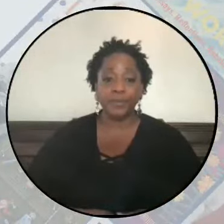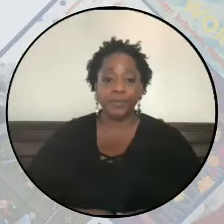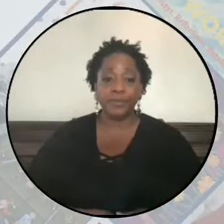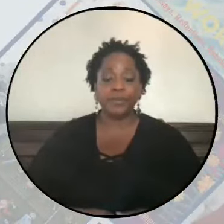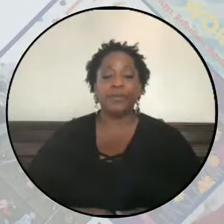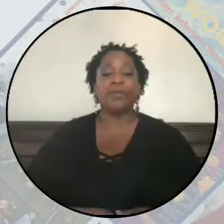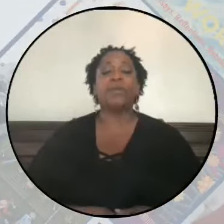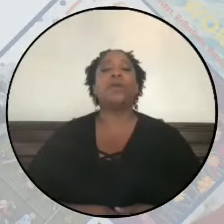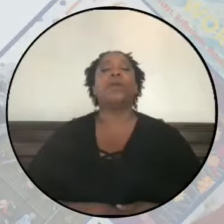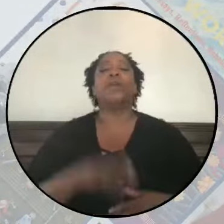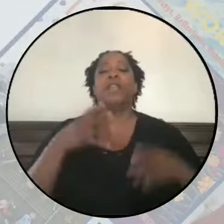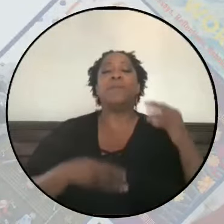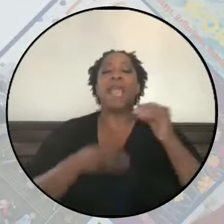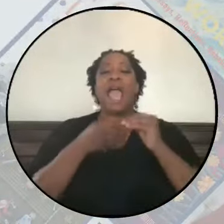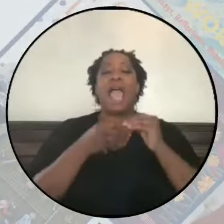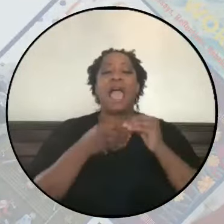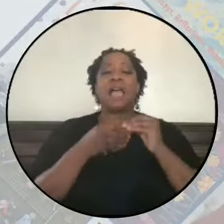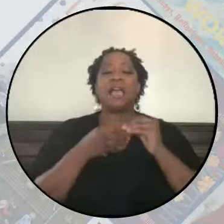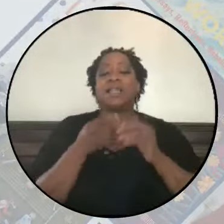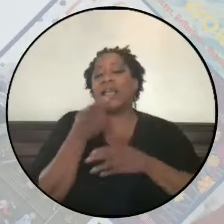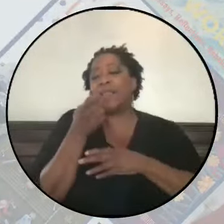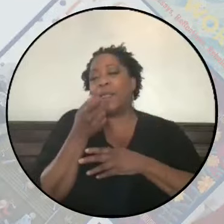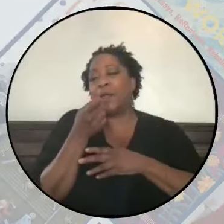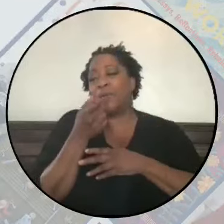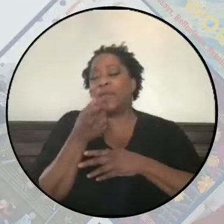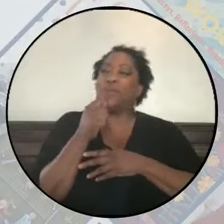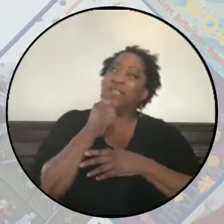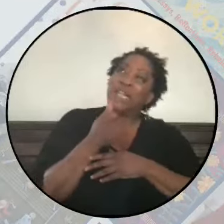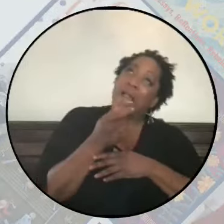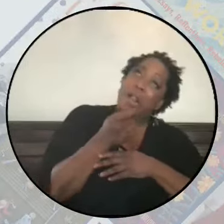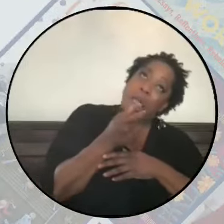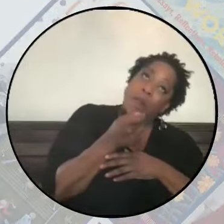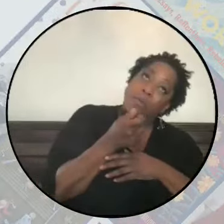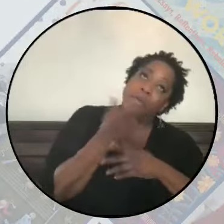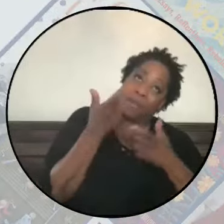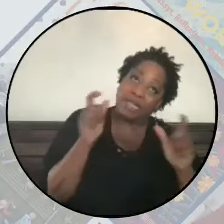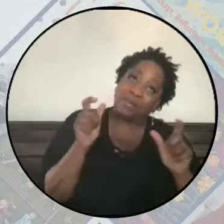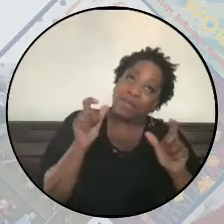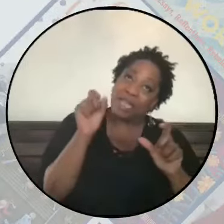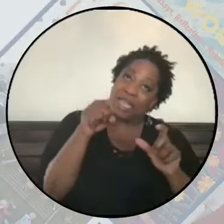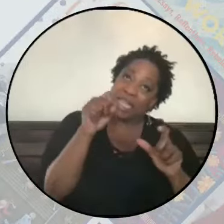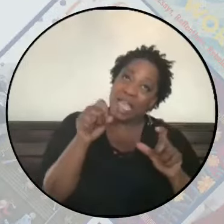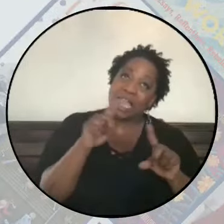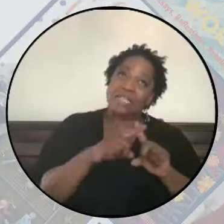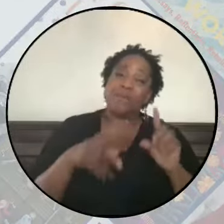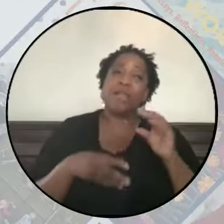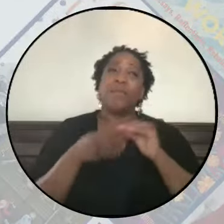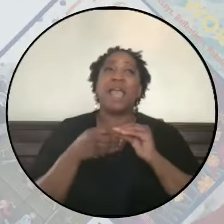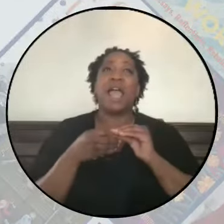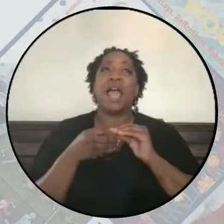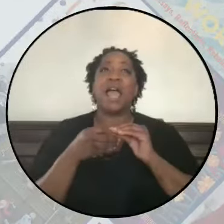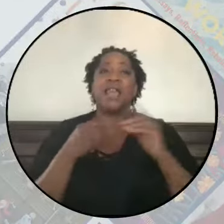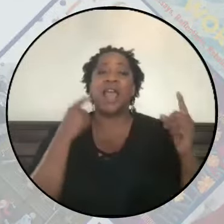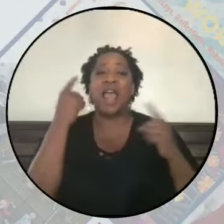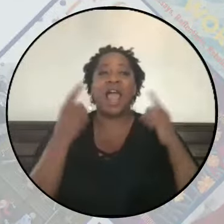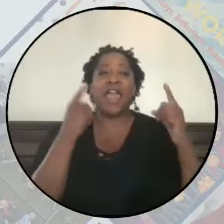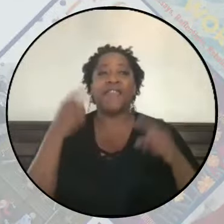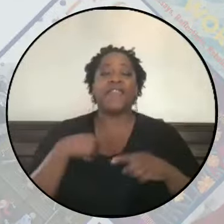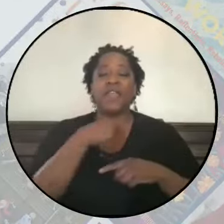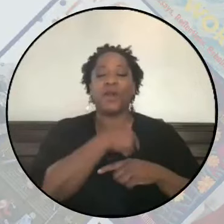May I just add a little, well, it's not a little footnote, it's major. I think we